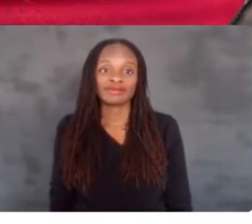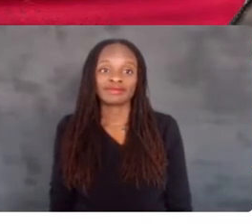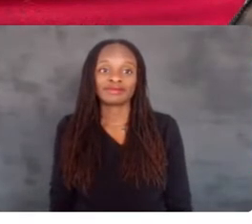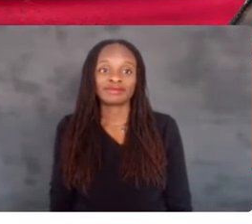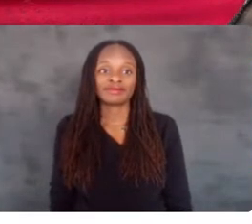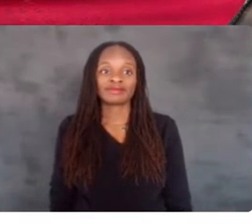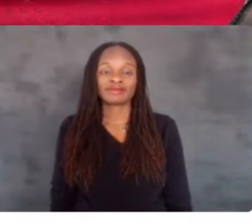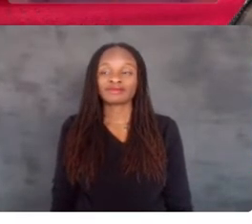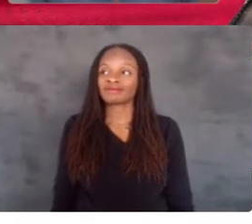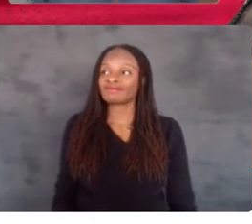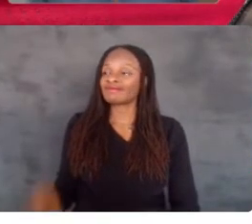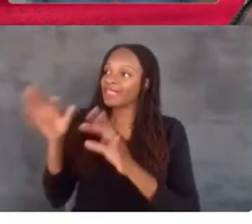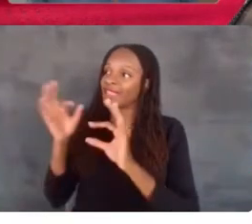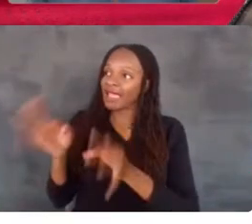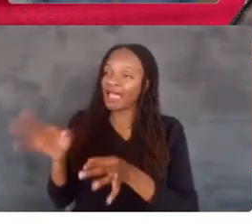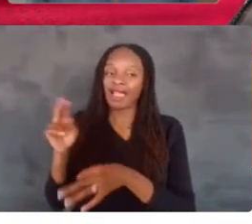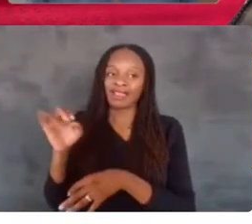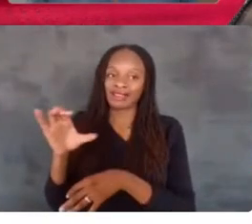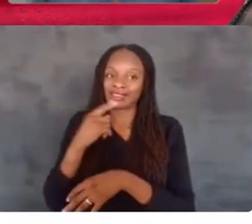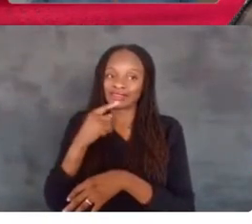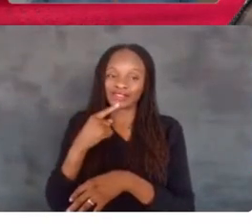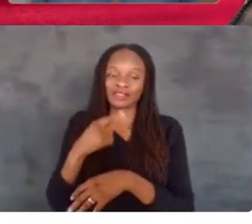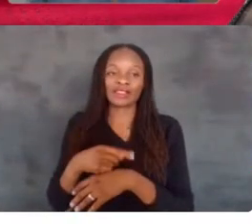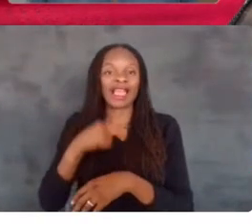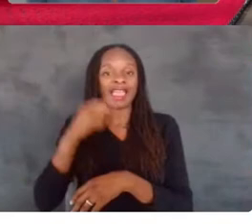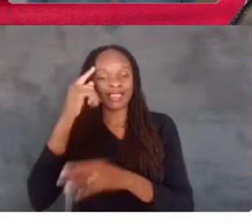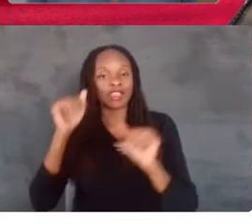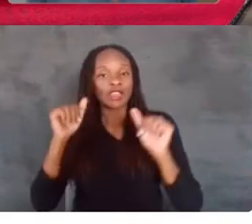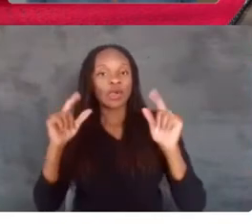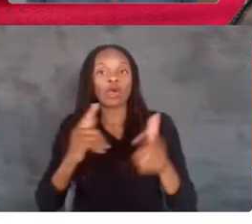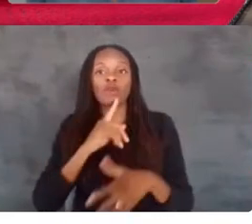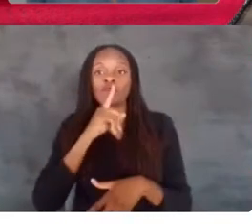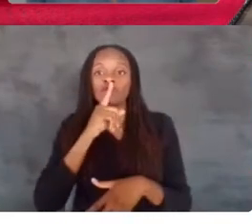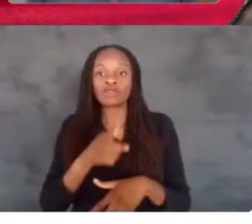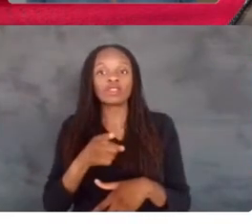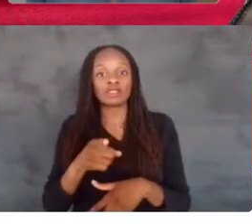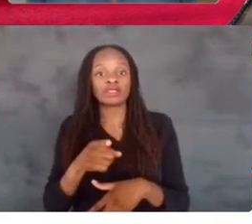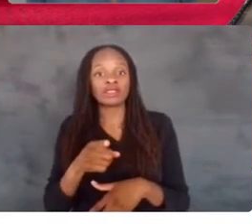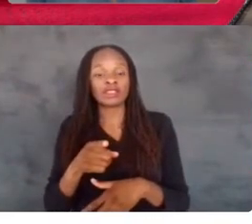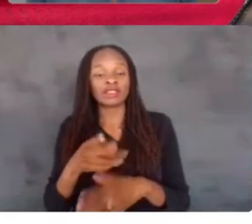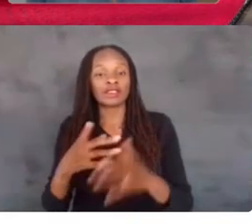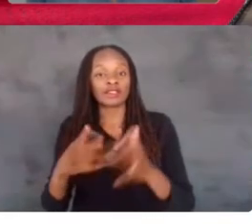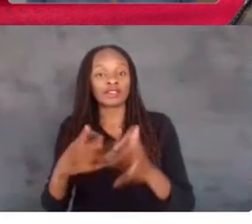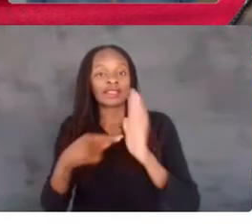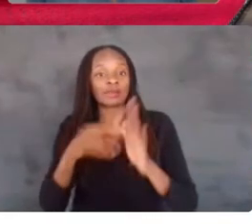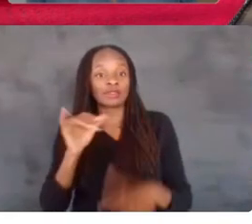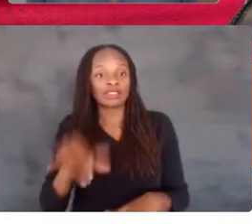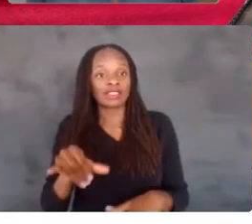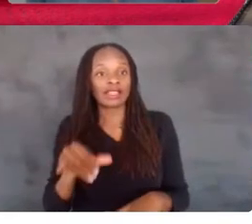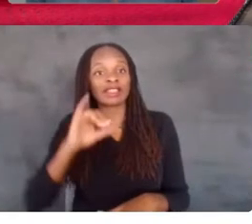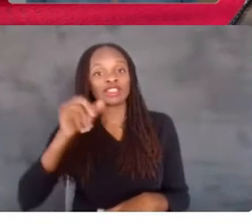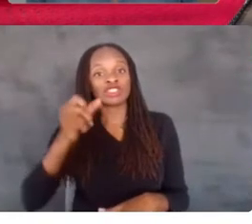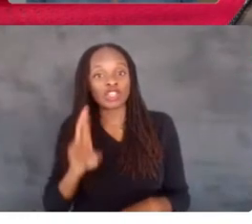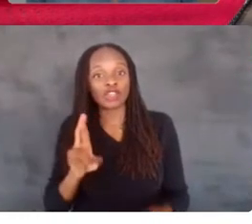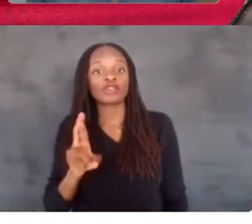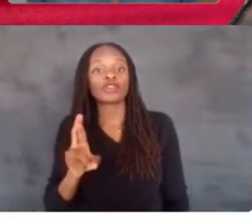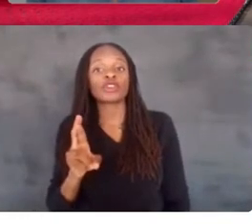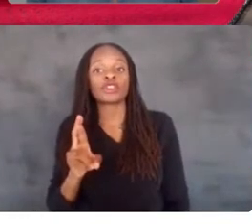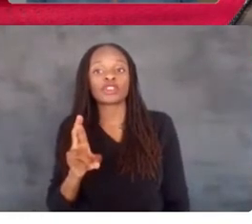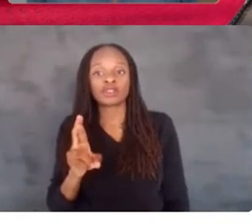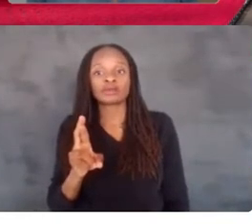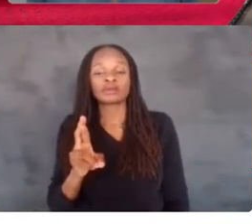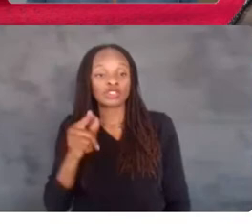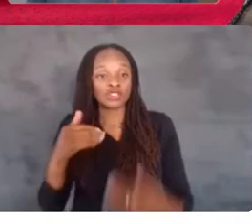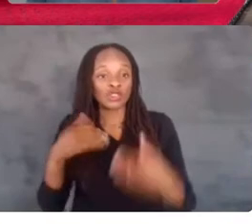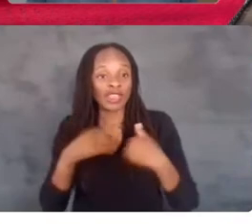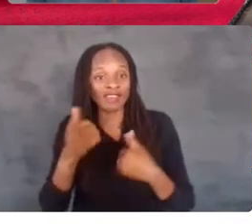Absolutely. You know, and I think all of you truly are examples of that. You know, Jennifer, you know, do you have